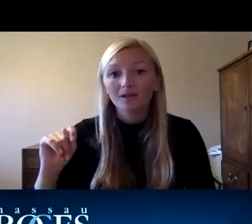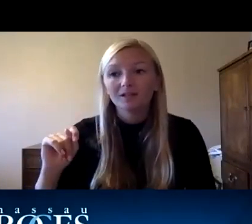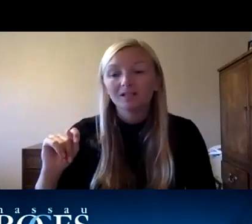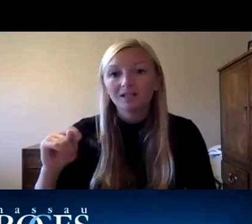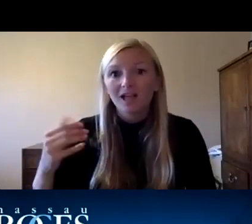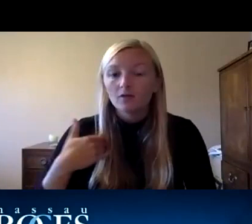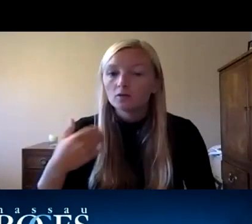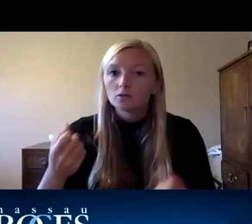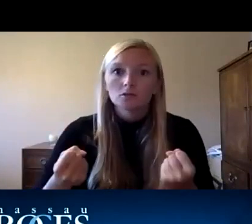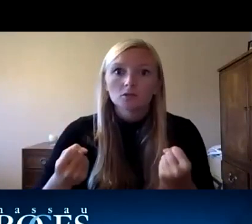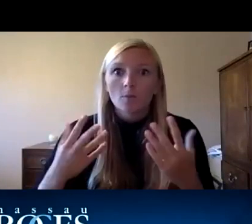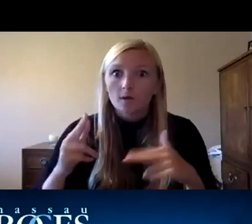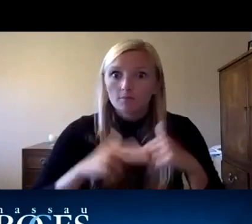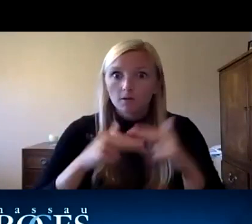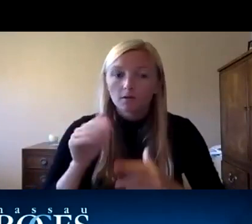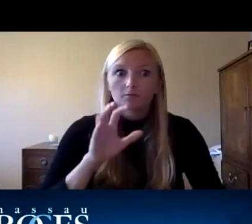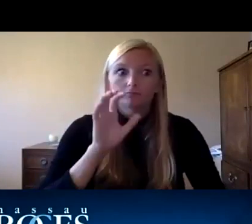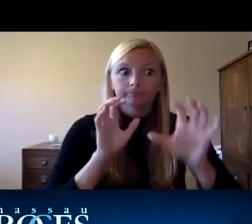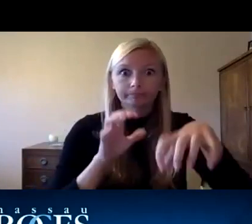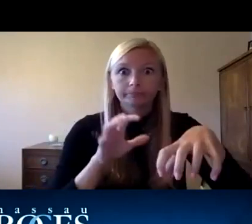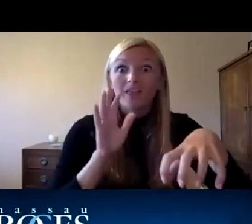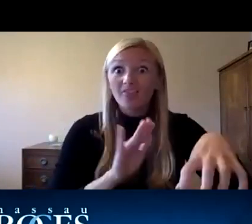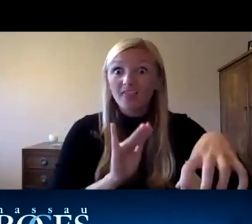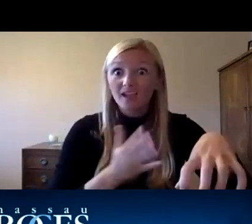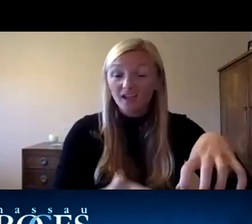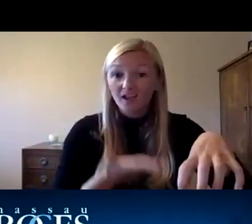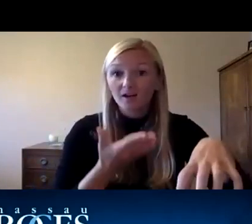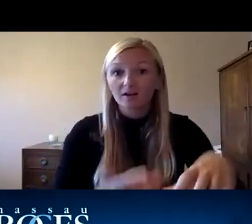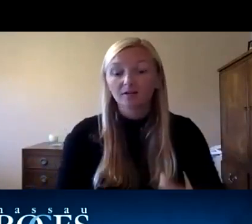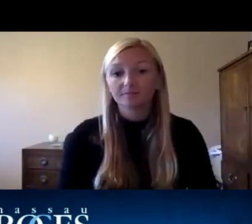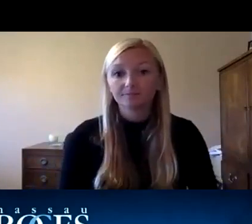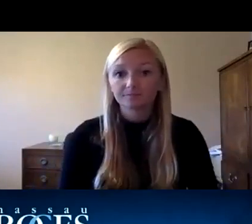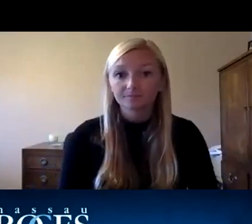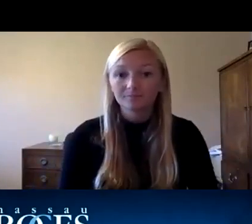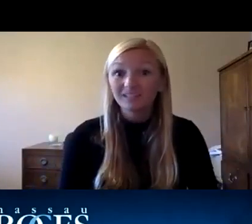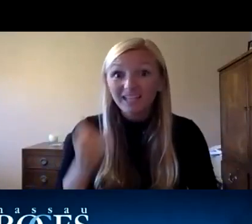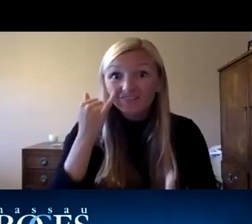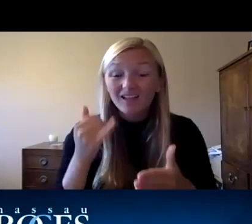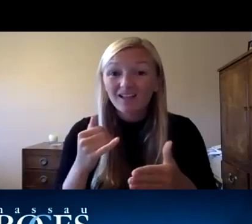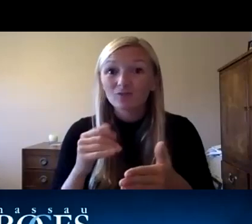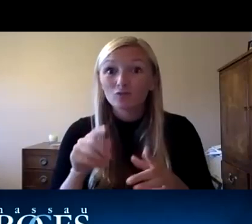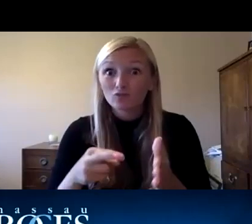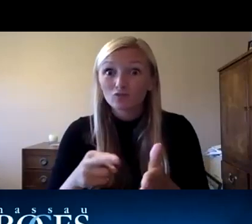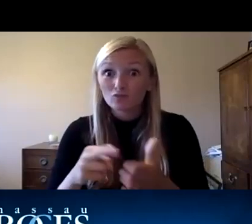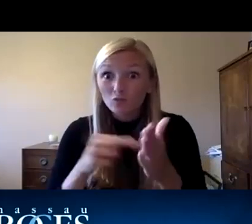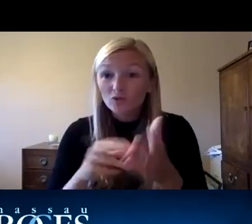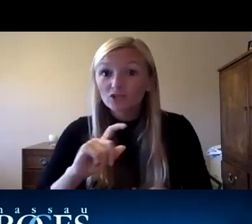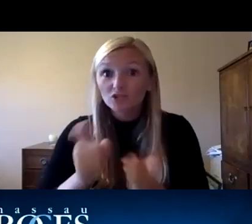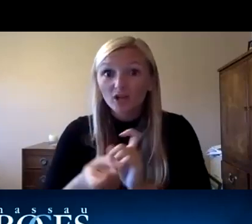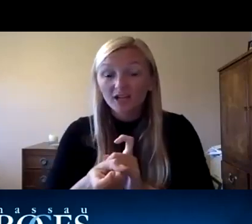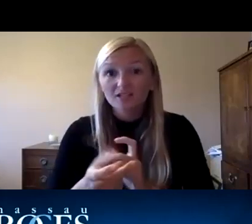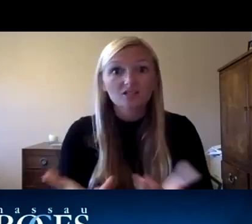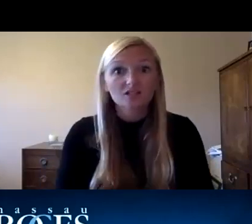many of these existing buildings even if we do see ashray push forward and change ventilation guidelines if we can't get our hvac